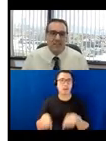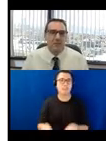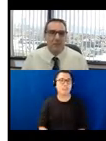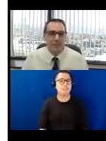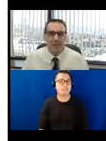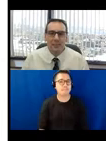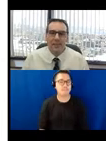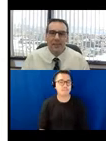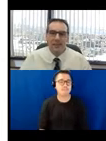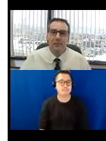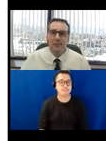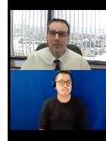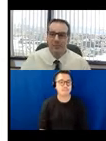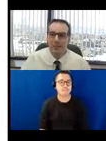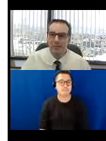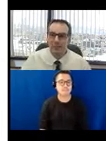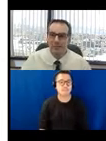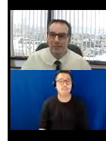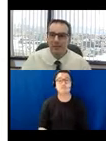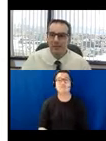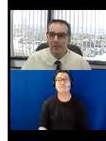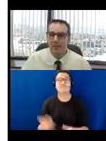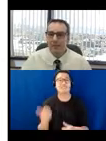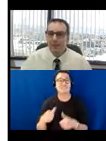accessible route that we would think about.